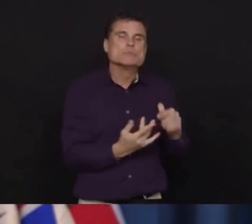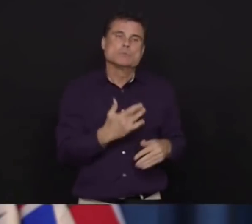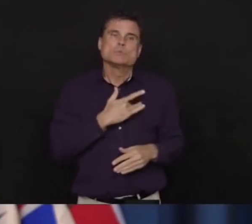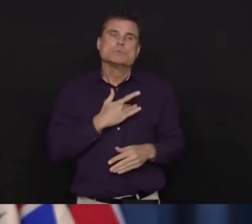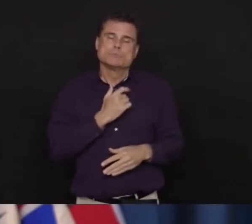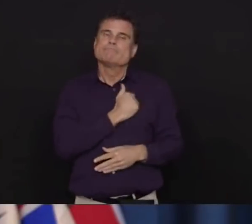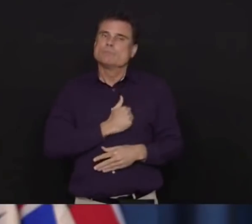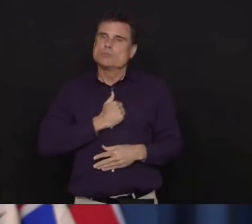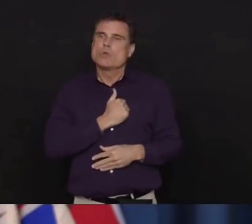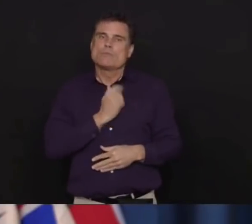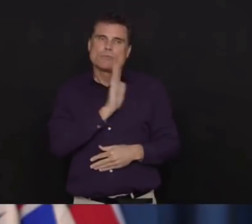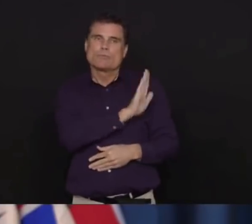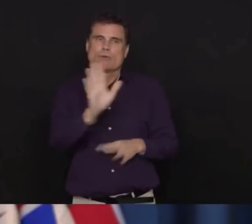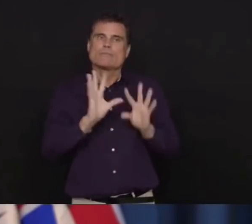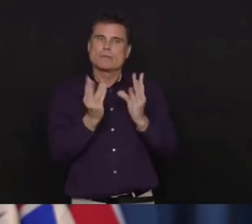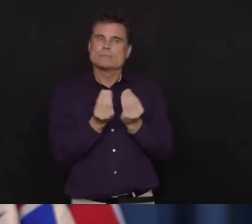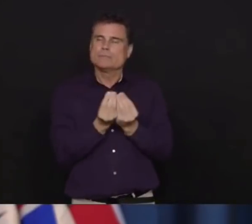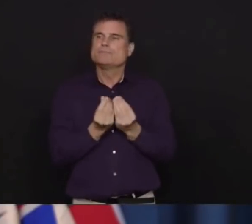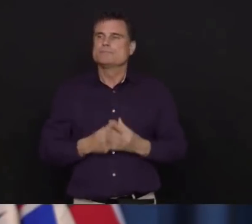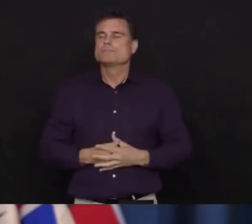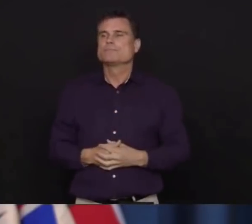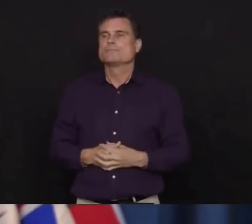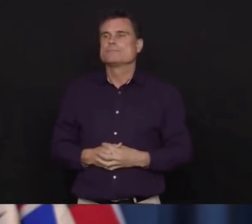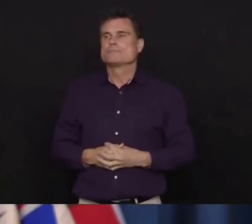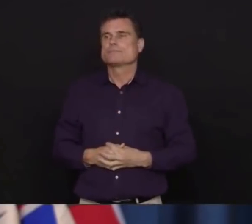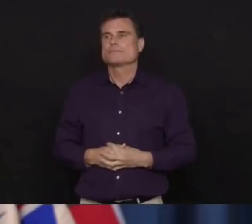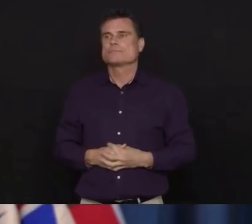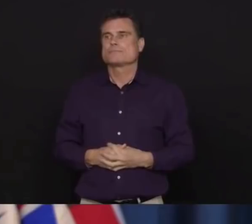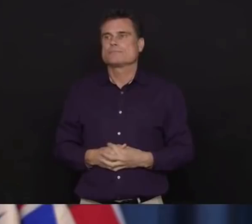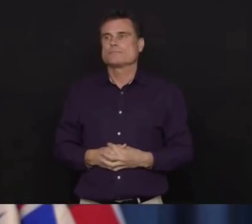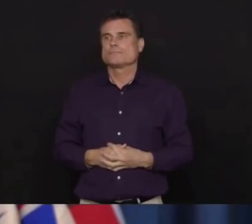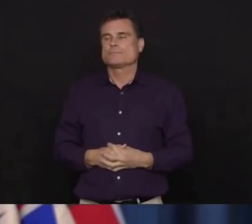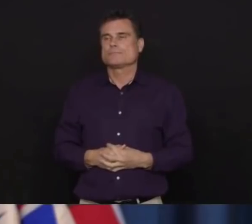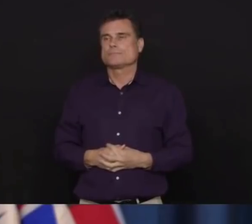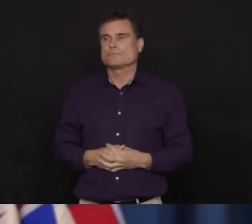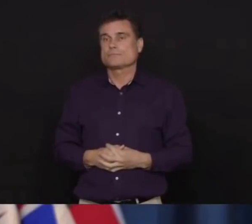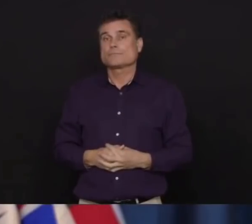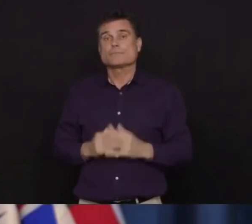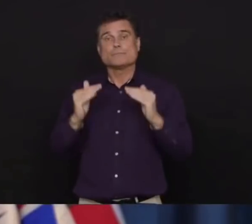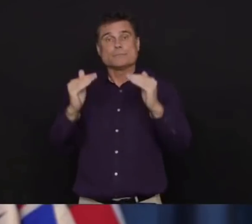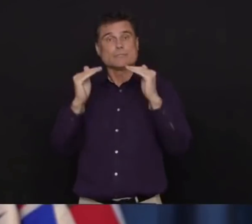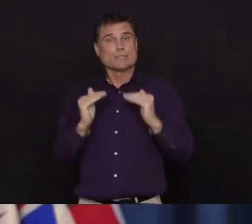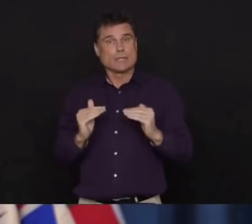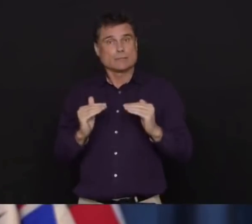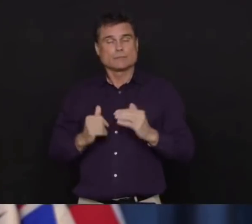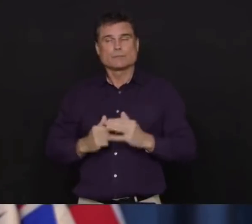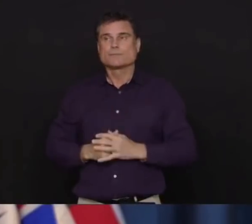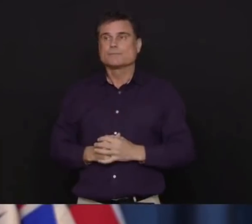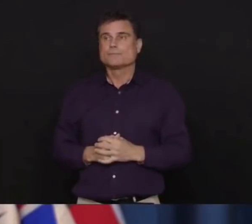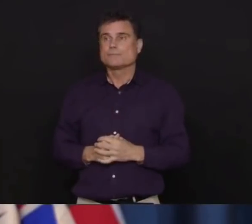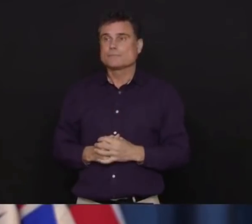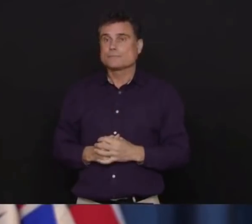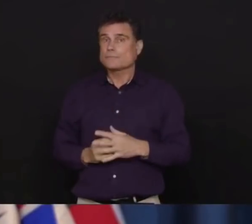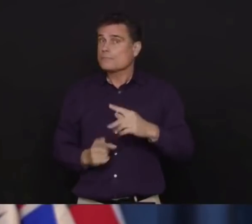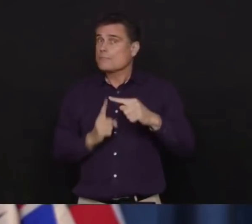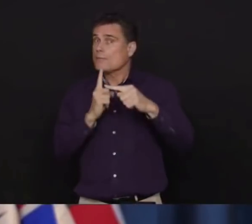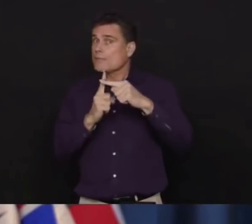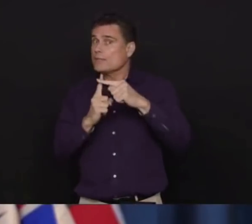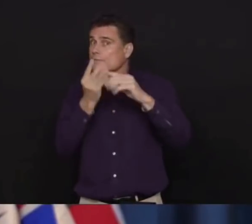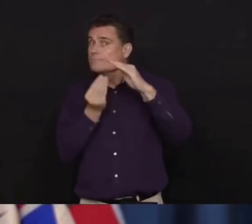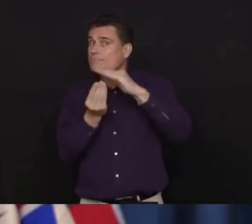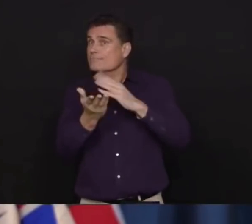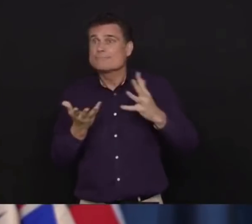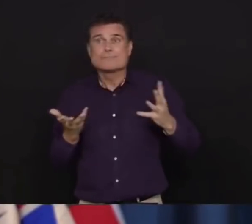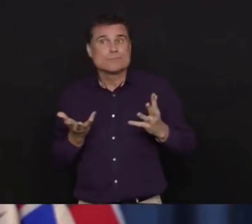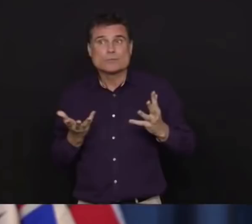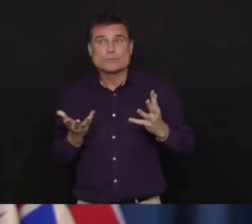We have now, on a positive note, 641 people who have fully recovered and are now out of